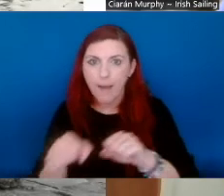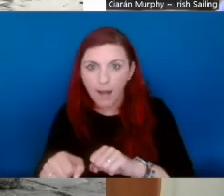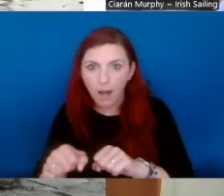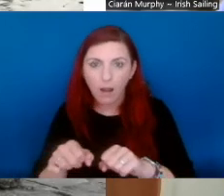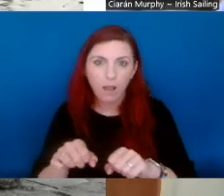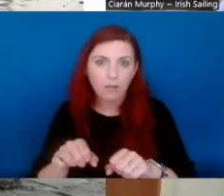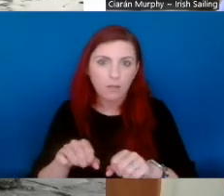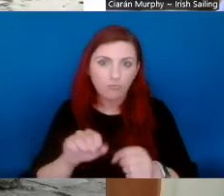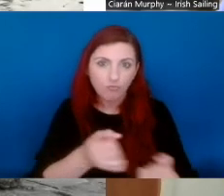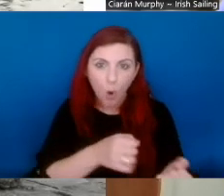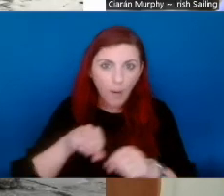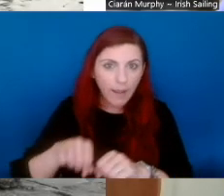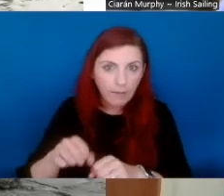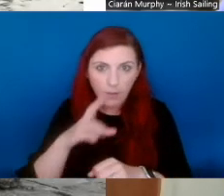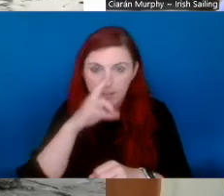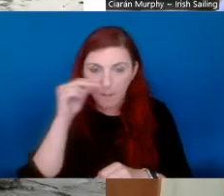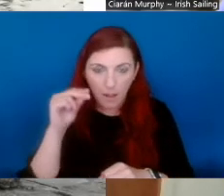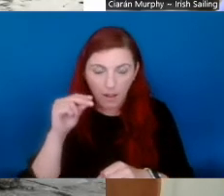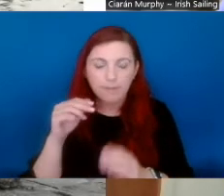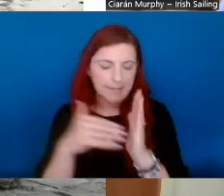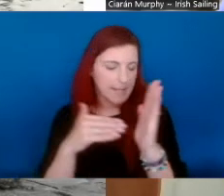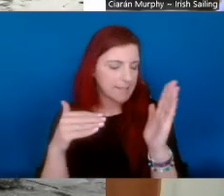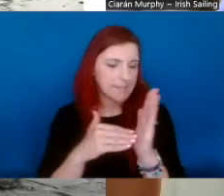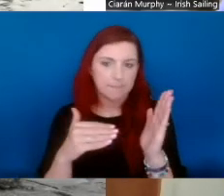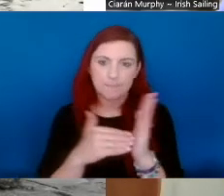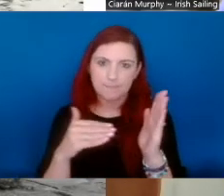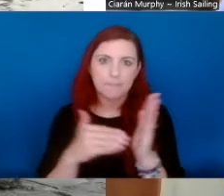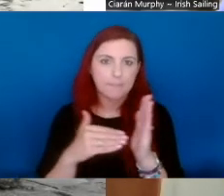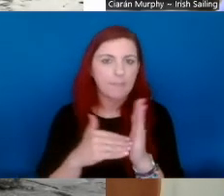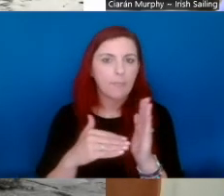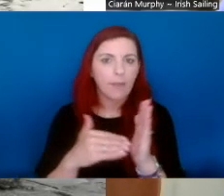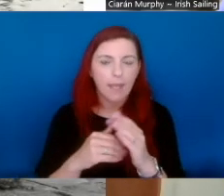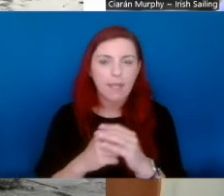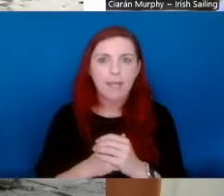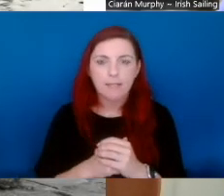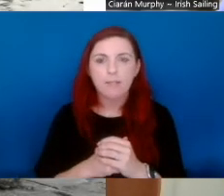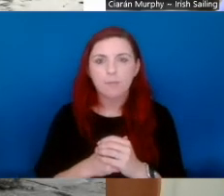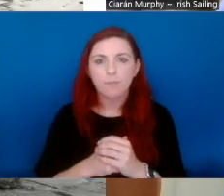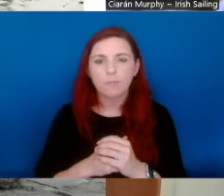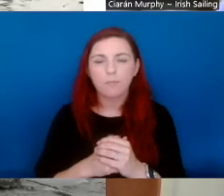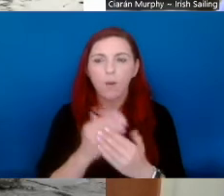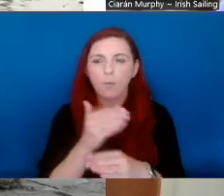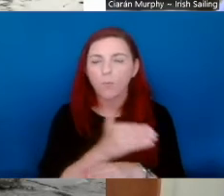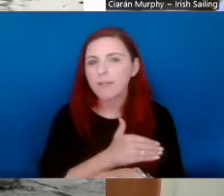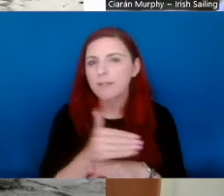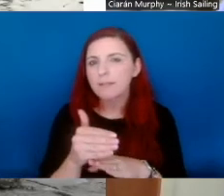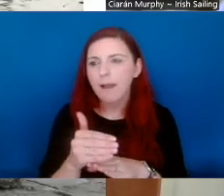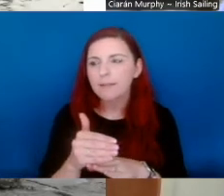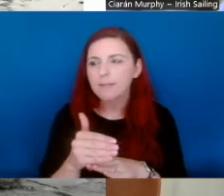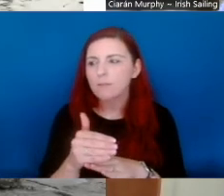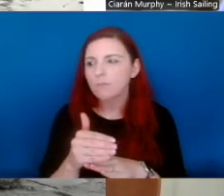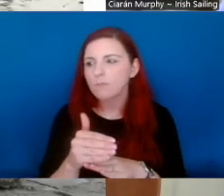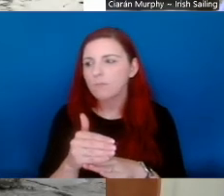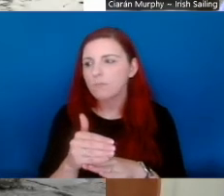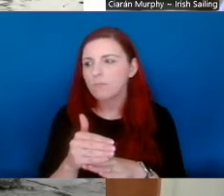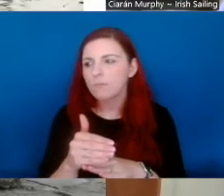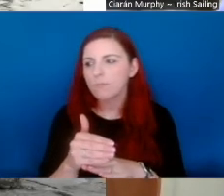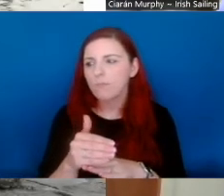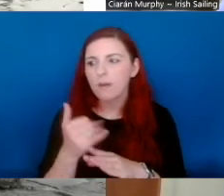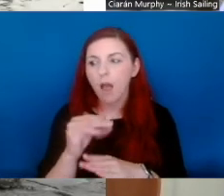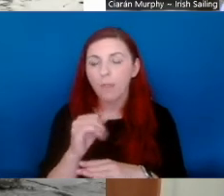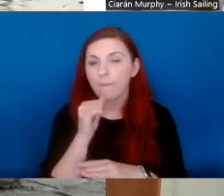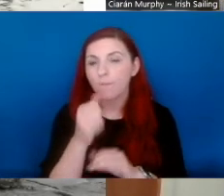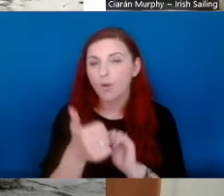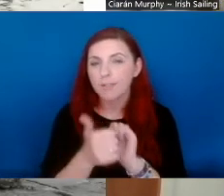Brilliant. And Ciarán, do you think your system could be adapted for paddle sports or for rowing? Yeah,